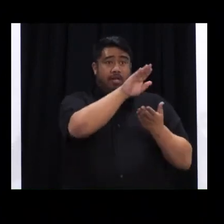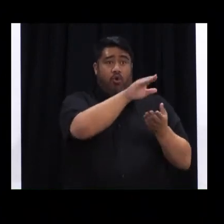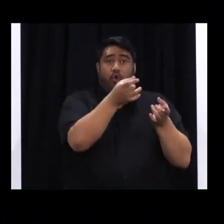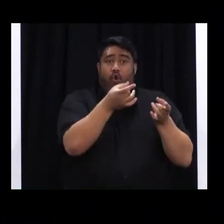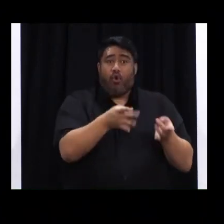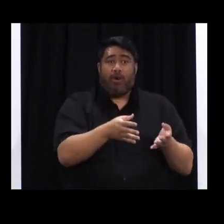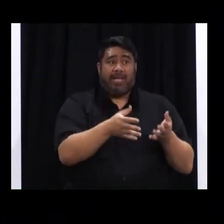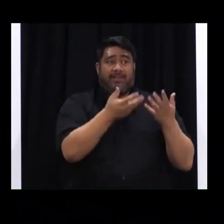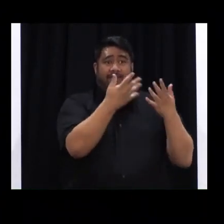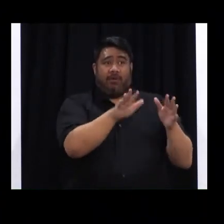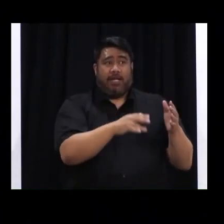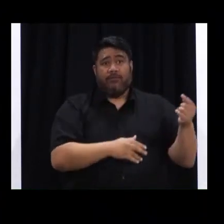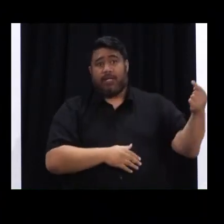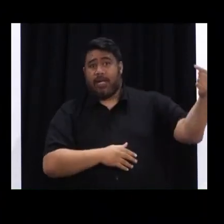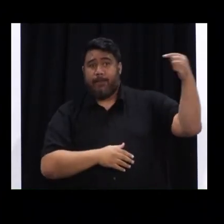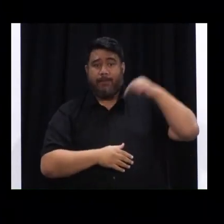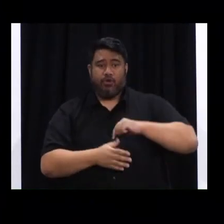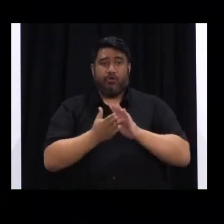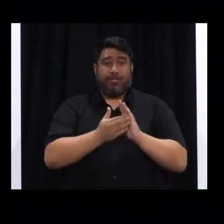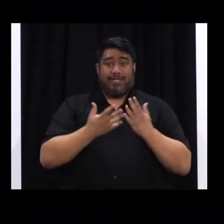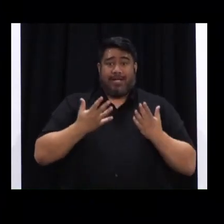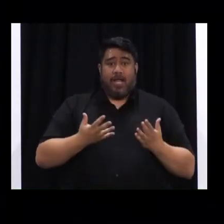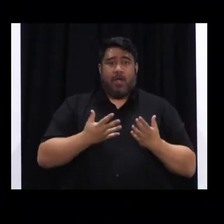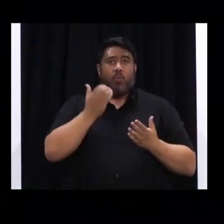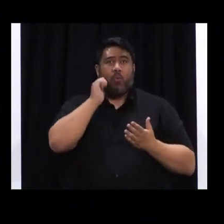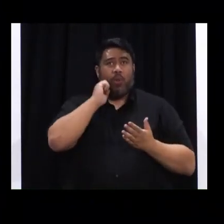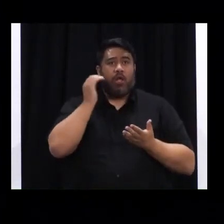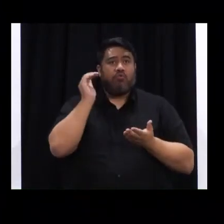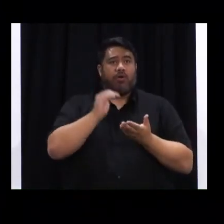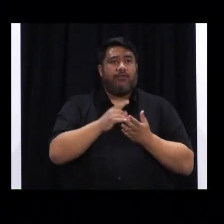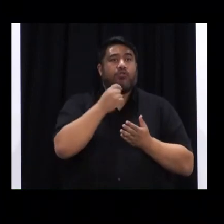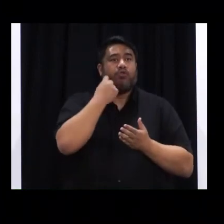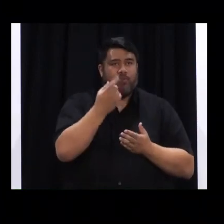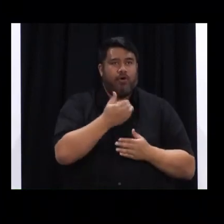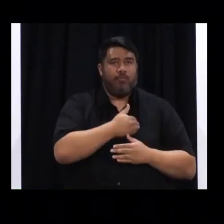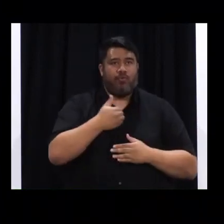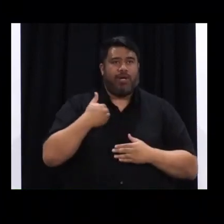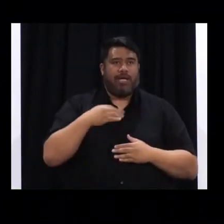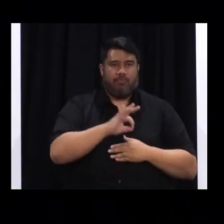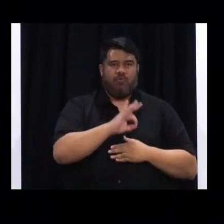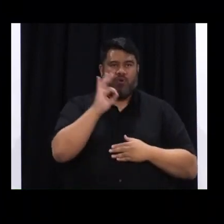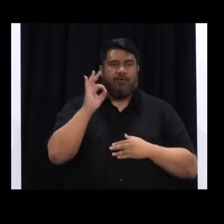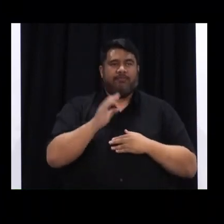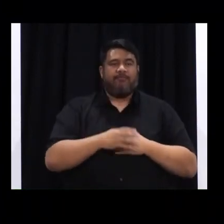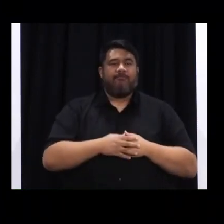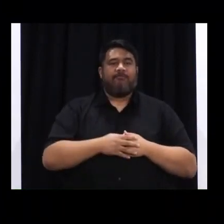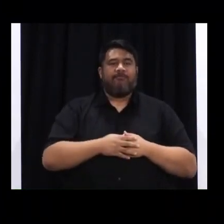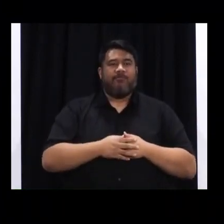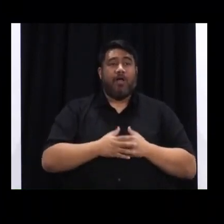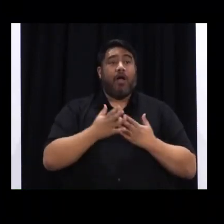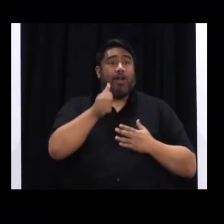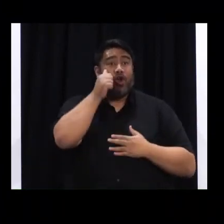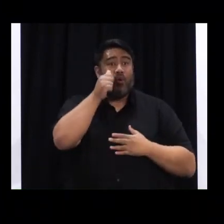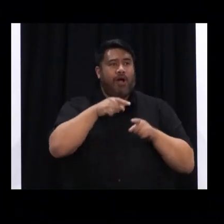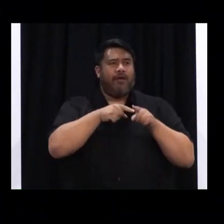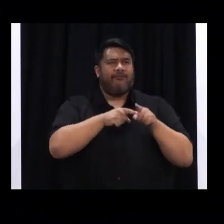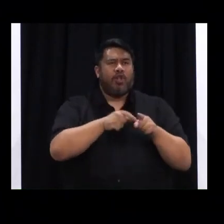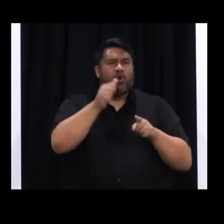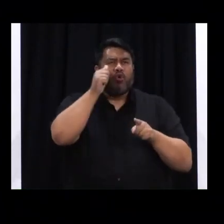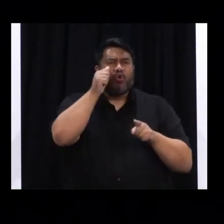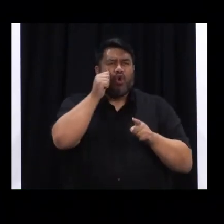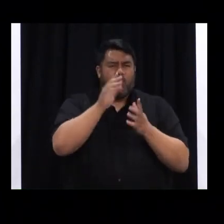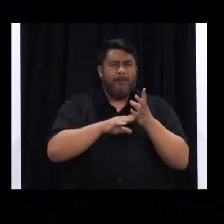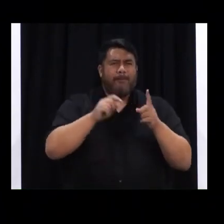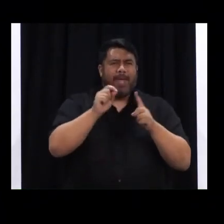time and are due to arrive in Auckland tomorrow morning. I can tell you they are on track because I have been following the shipments movements